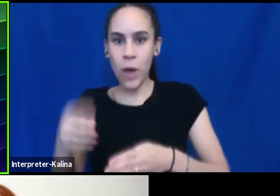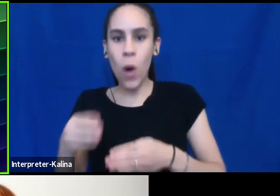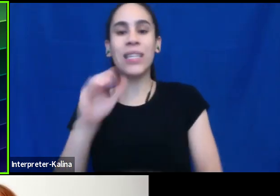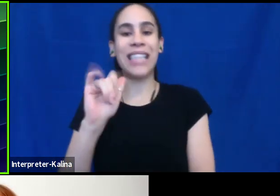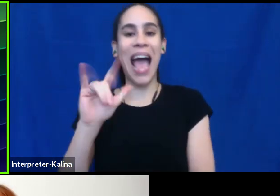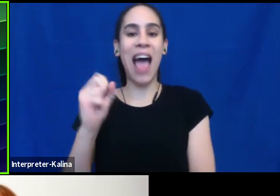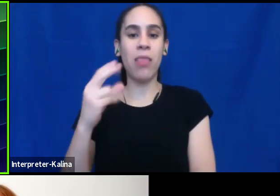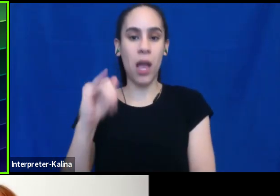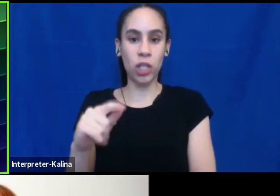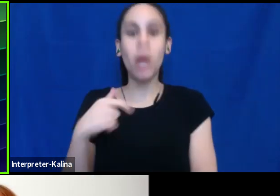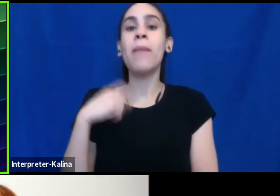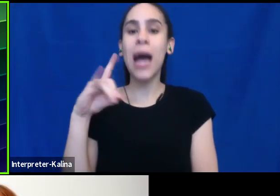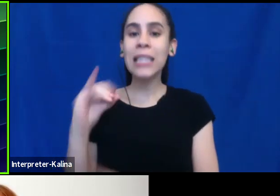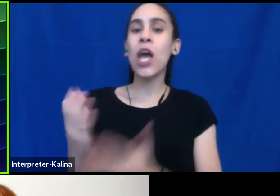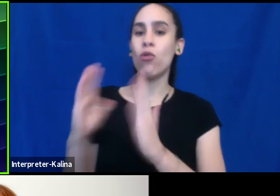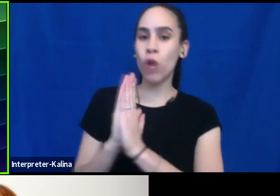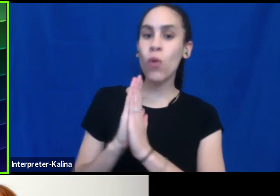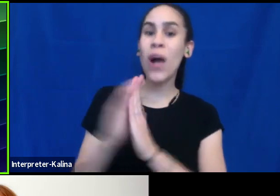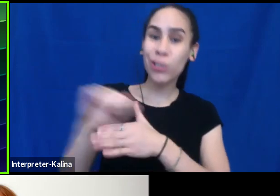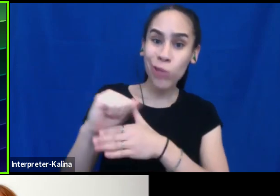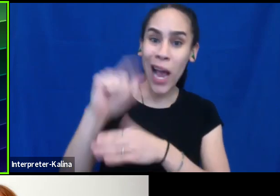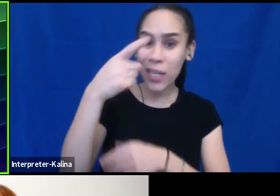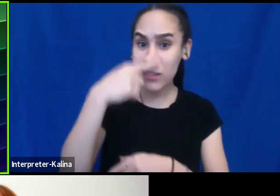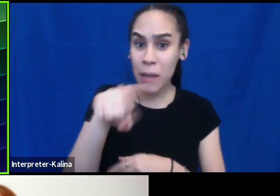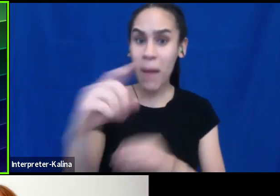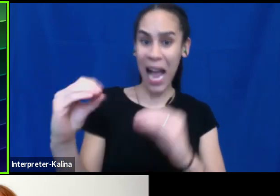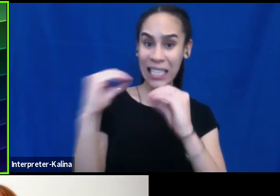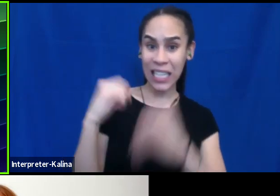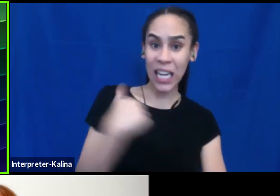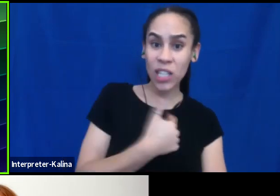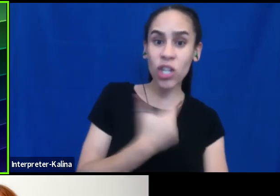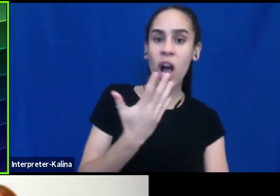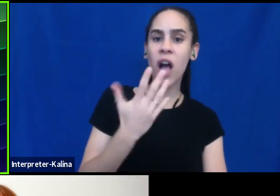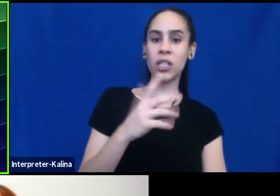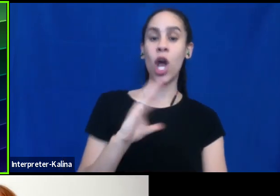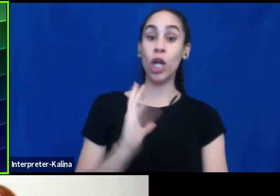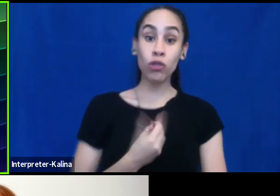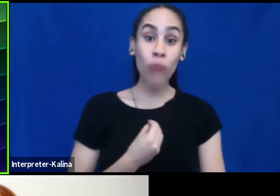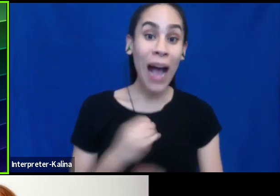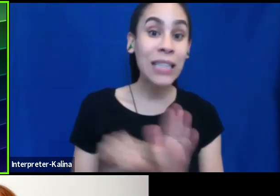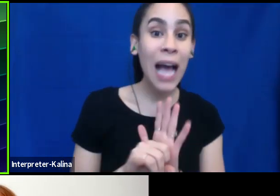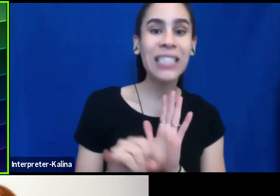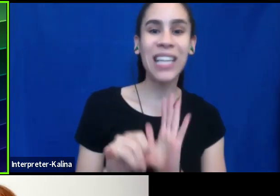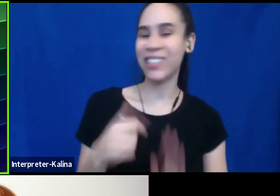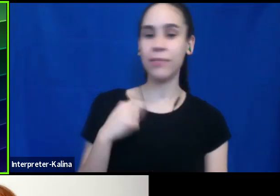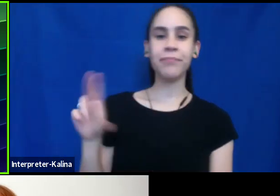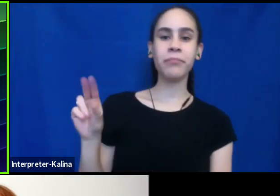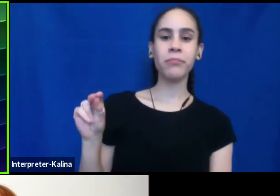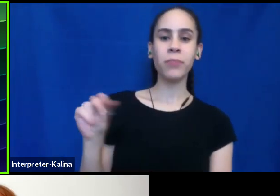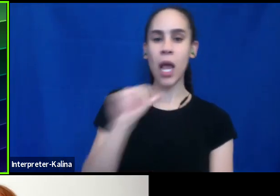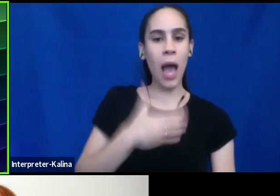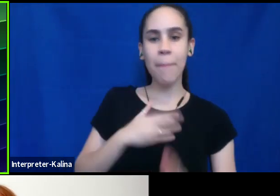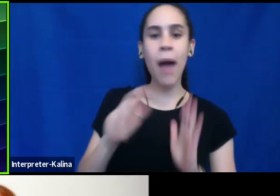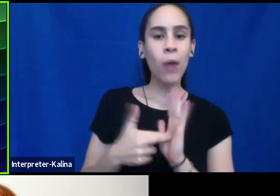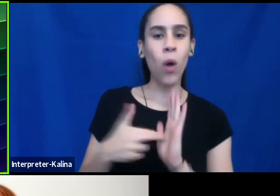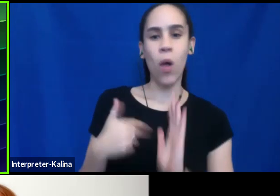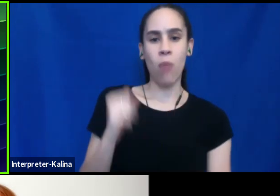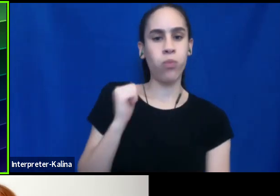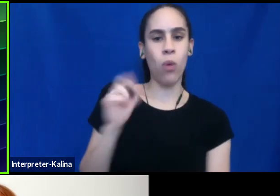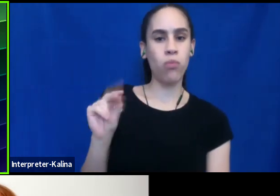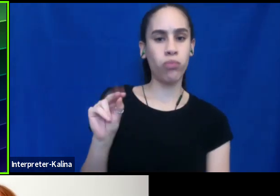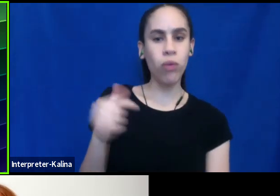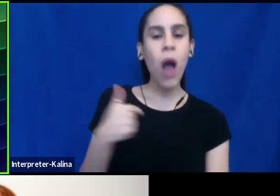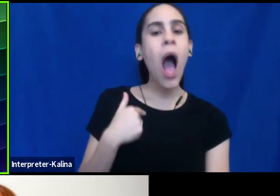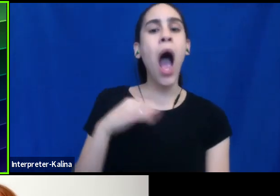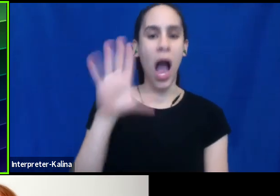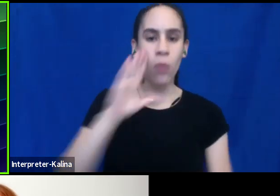requests for, to do trainings on like, can you teach us like, you know, about trans identities? And the answer is no, like, that's not my role. That's, I won't do that. I'm doing work